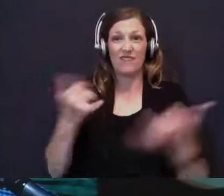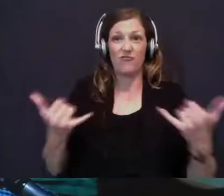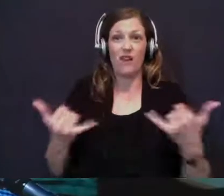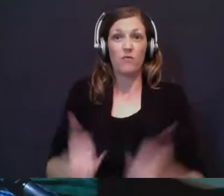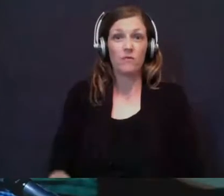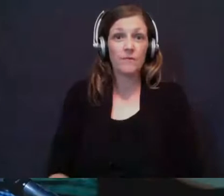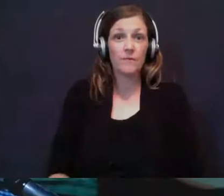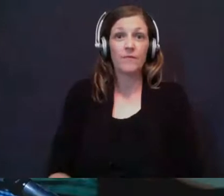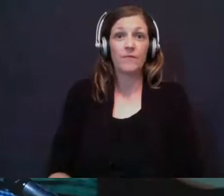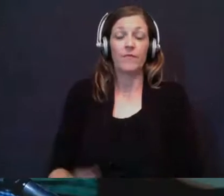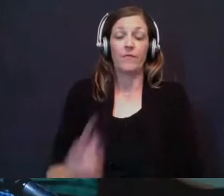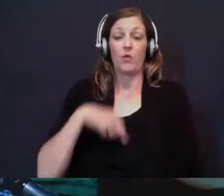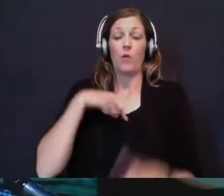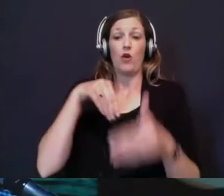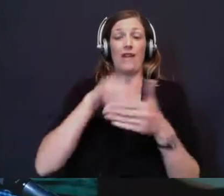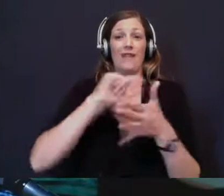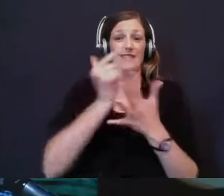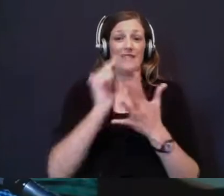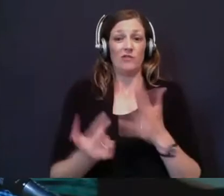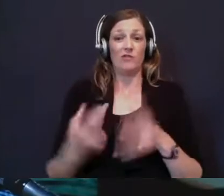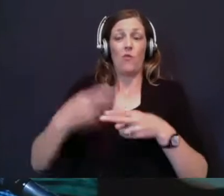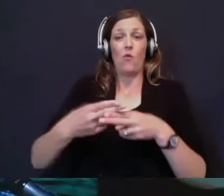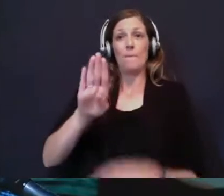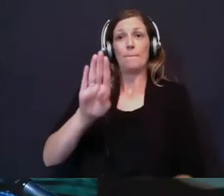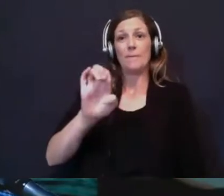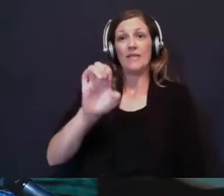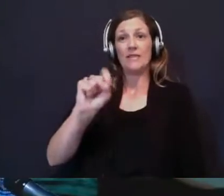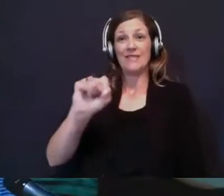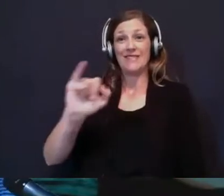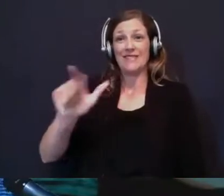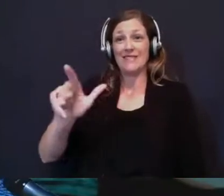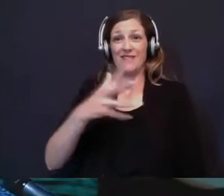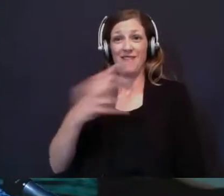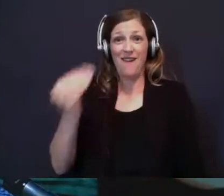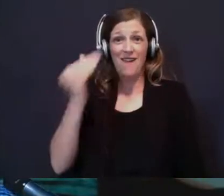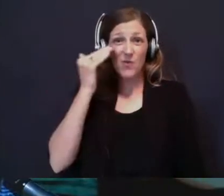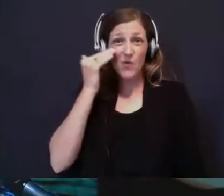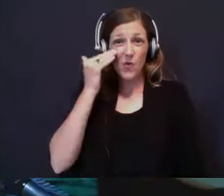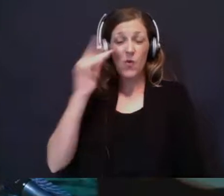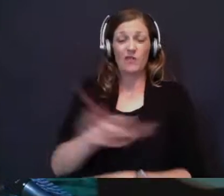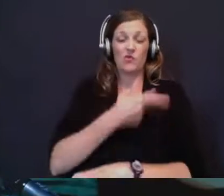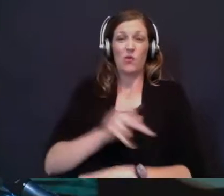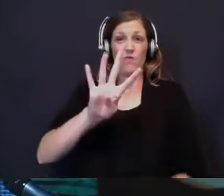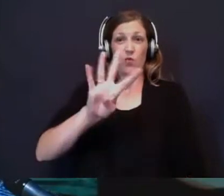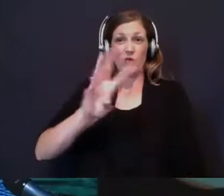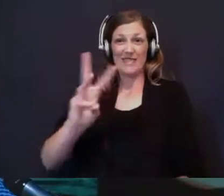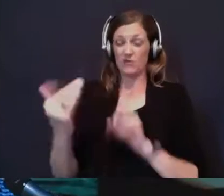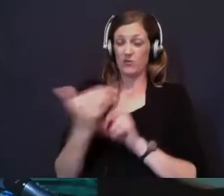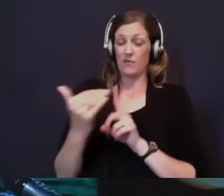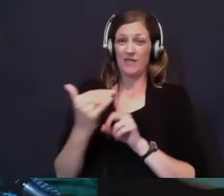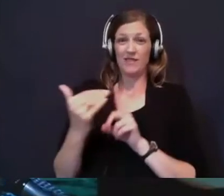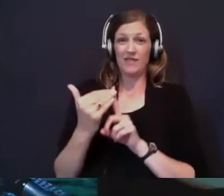We are in a series called Be Still and Know. And Psalm 46 reminds us, okay? It reminds us,